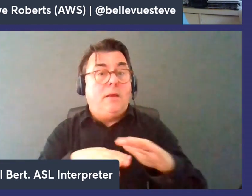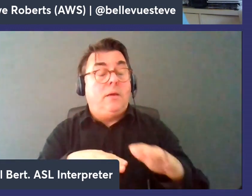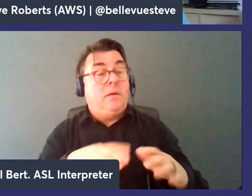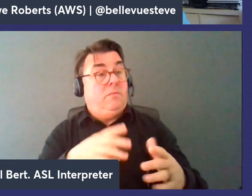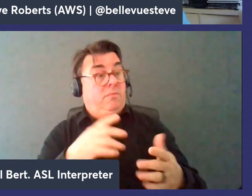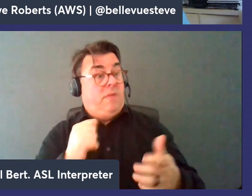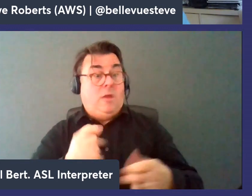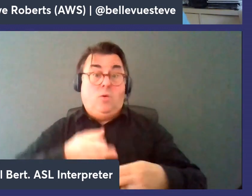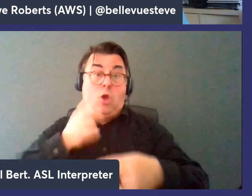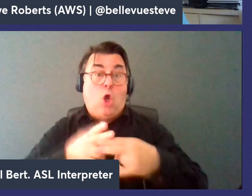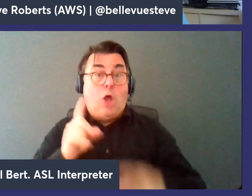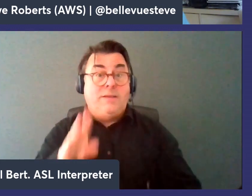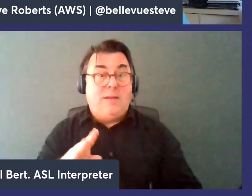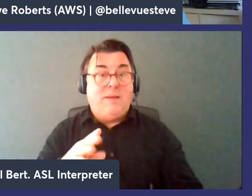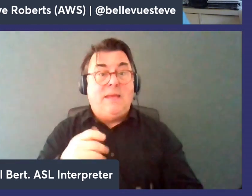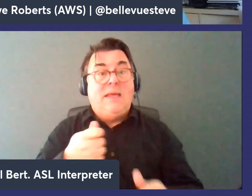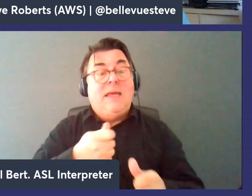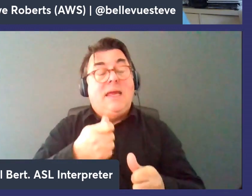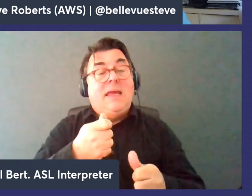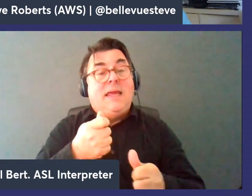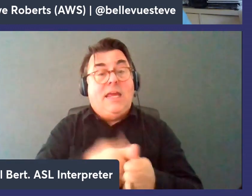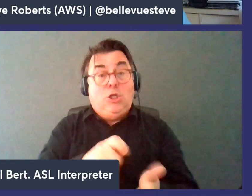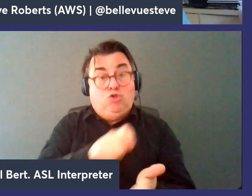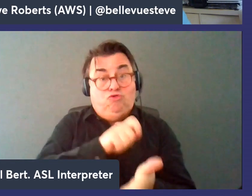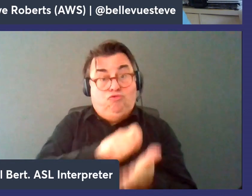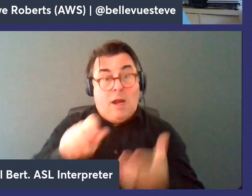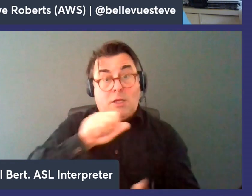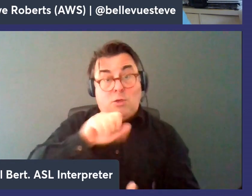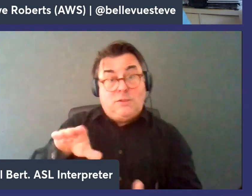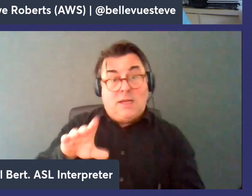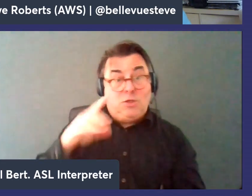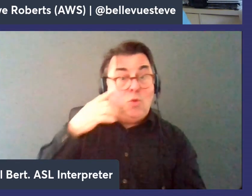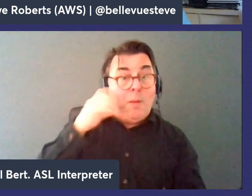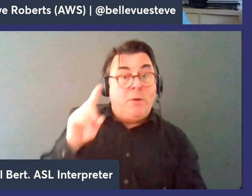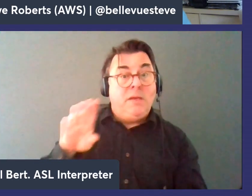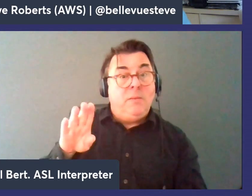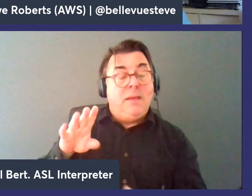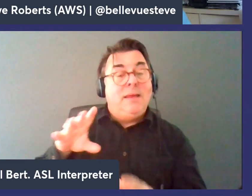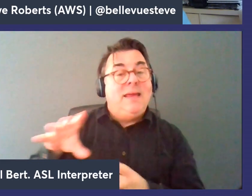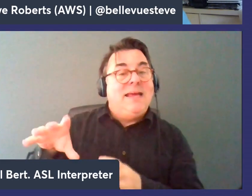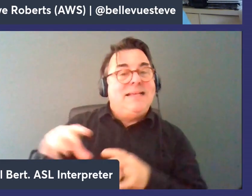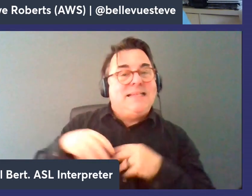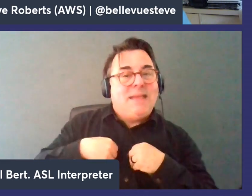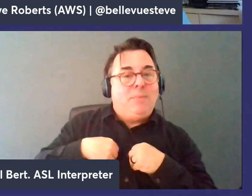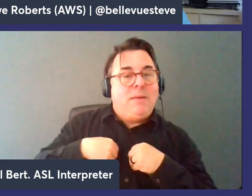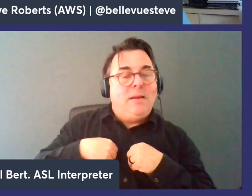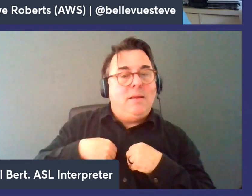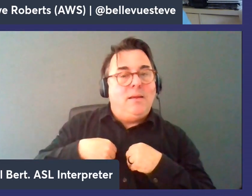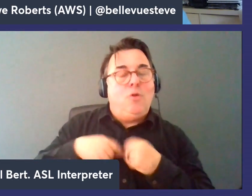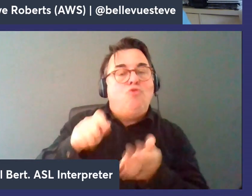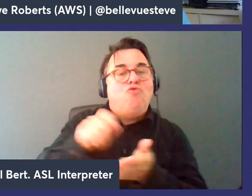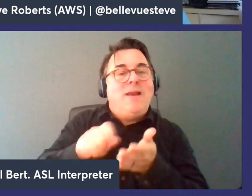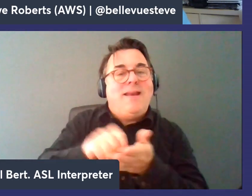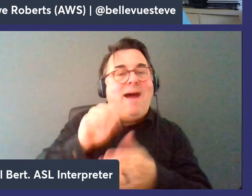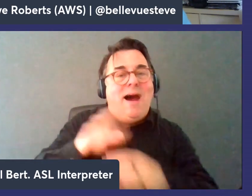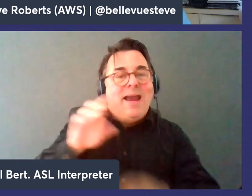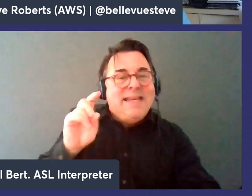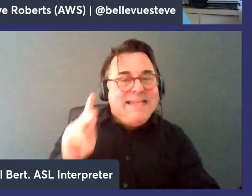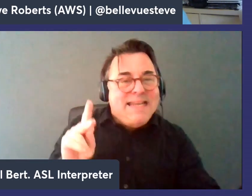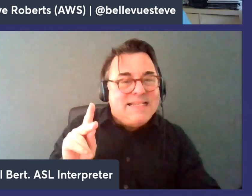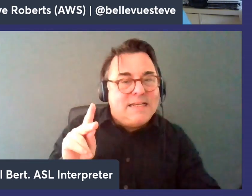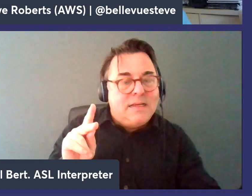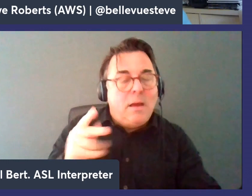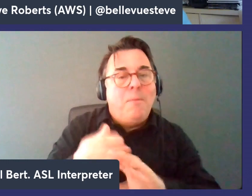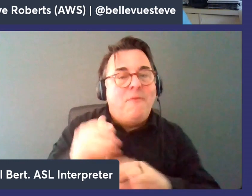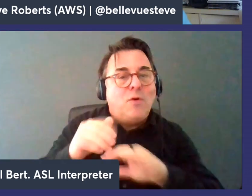database every write that you send to memory db is acknowledged on disk or written on disk before it is acknowledged back